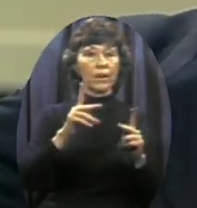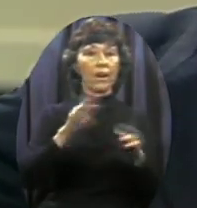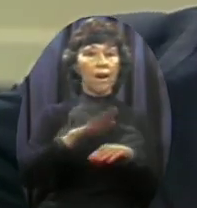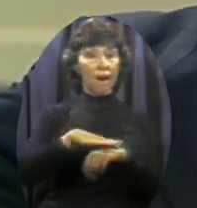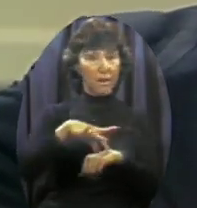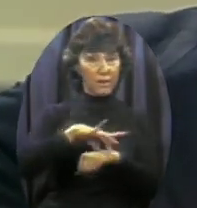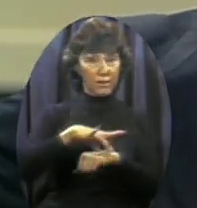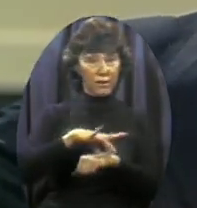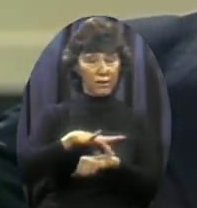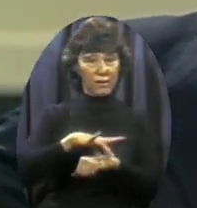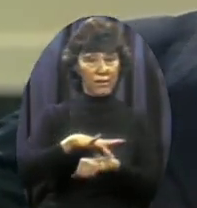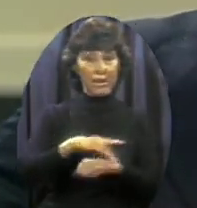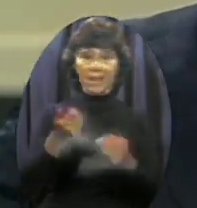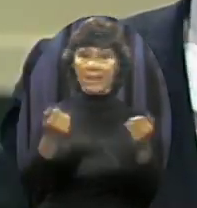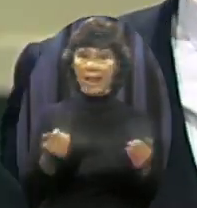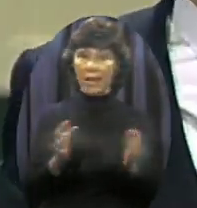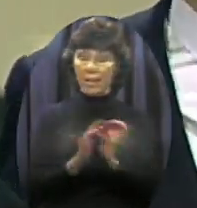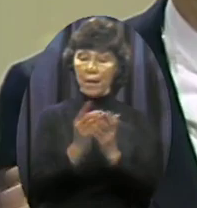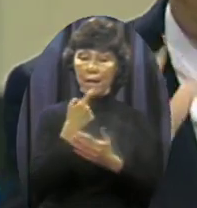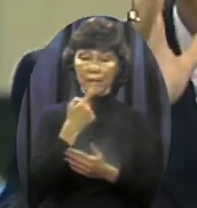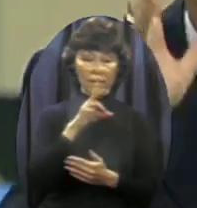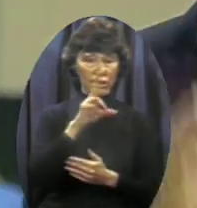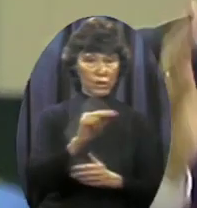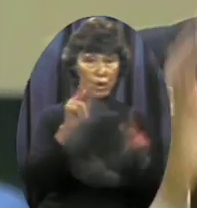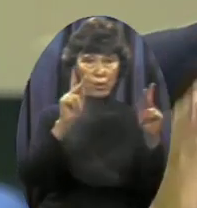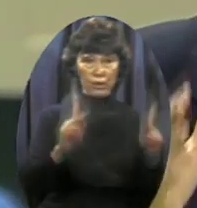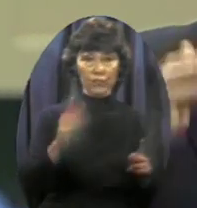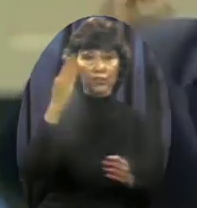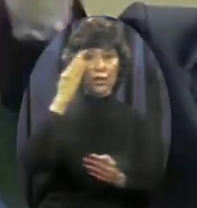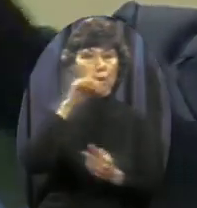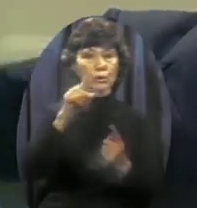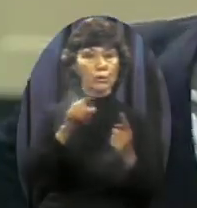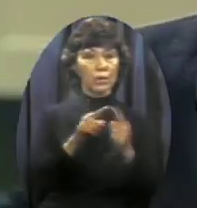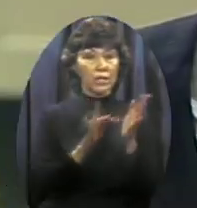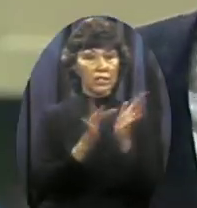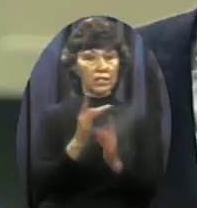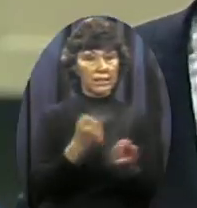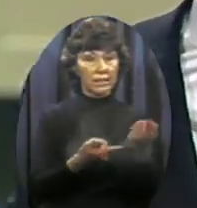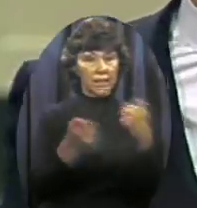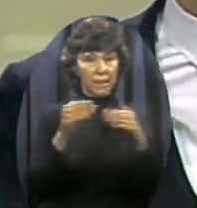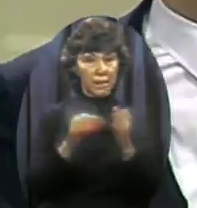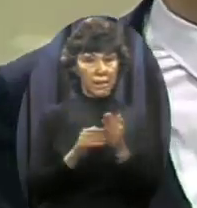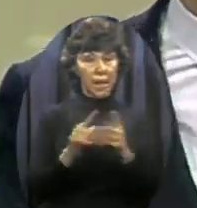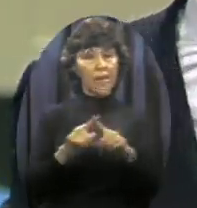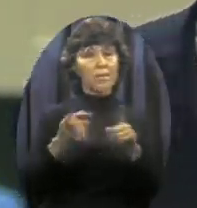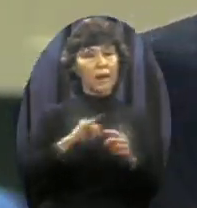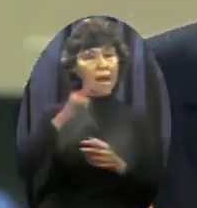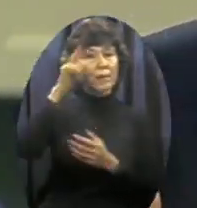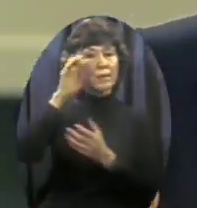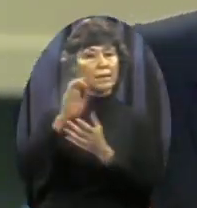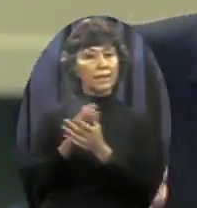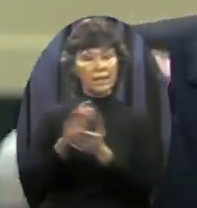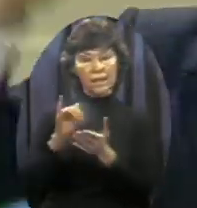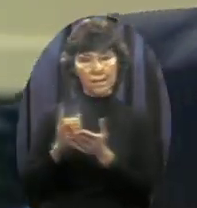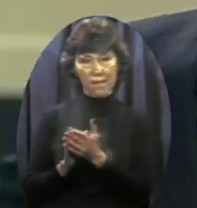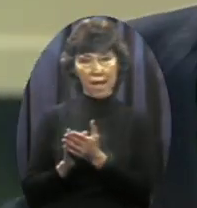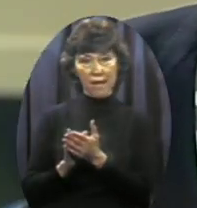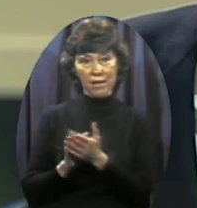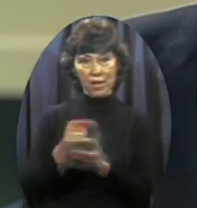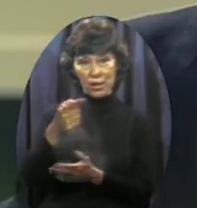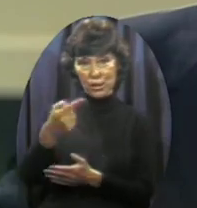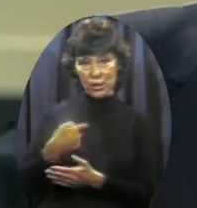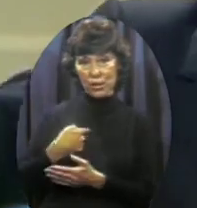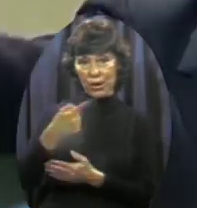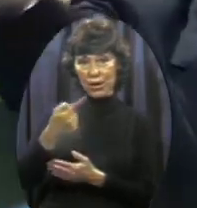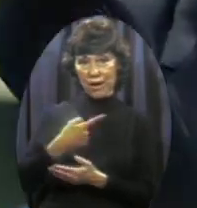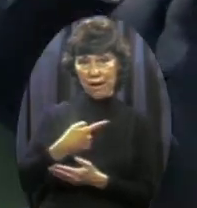I read that from the text in Matthew 24 But I believe that this generation The generation you and I are a part of Shall not pass Will not pass off